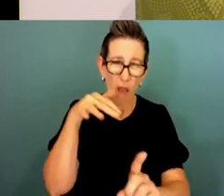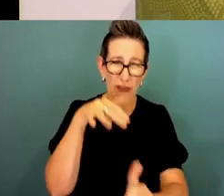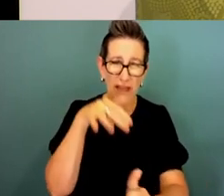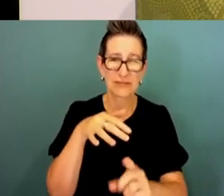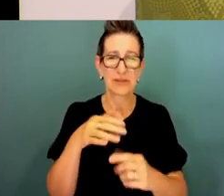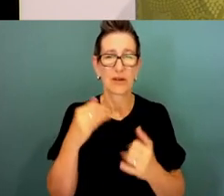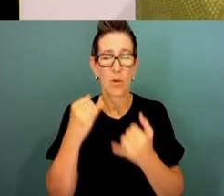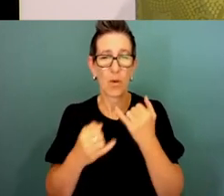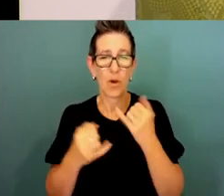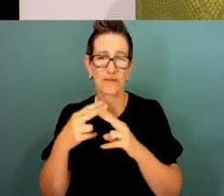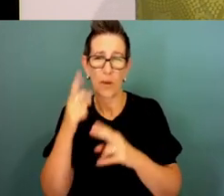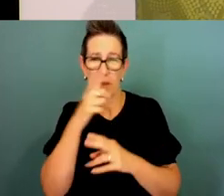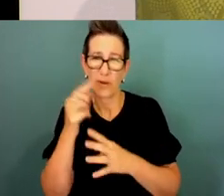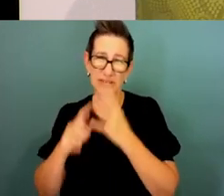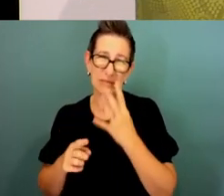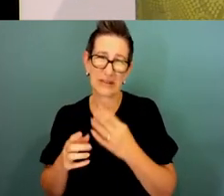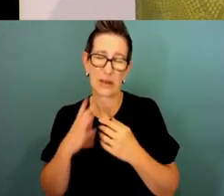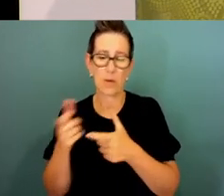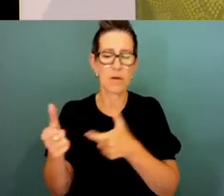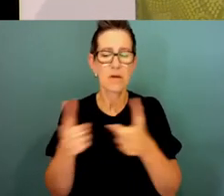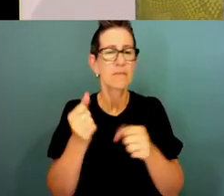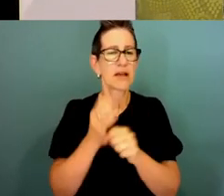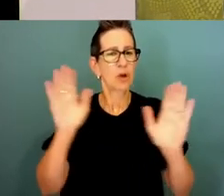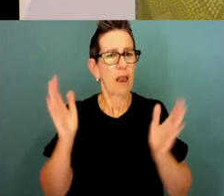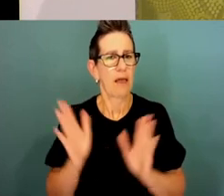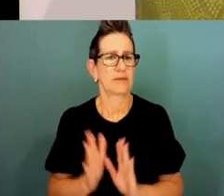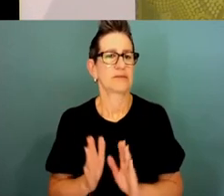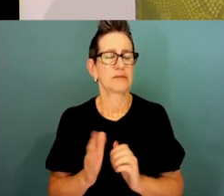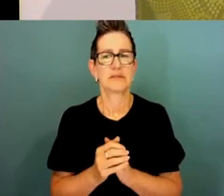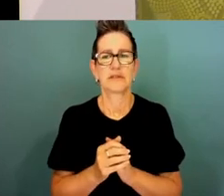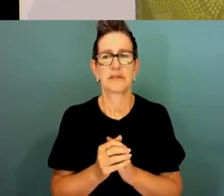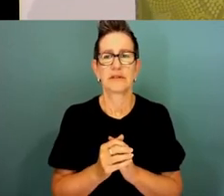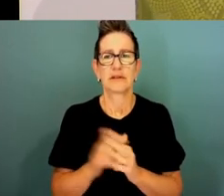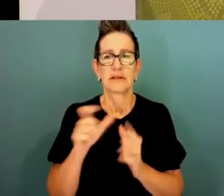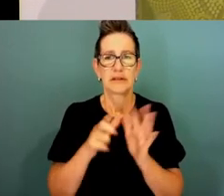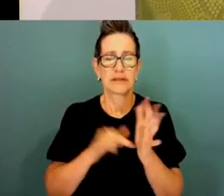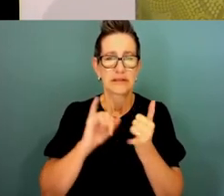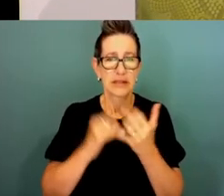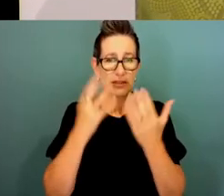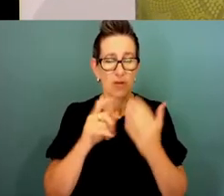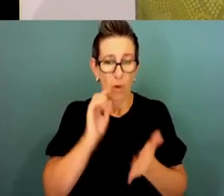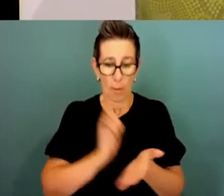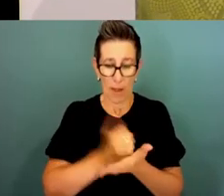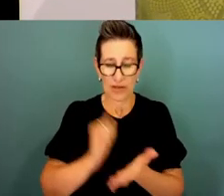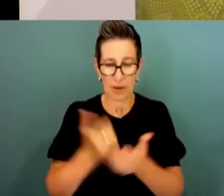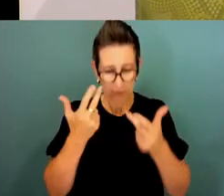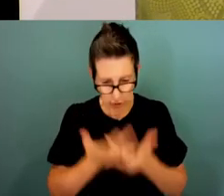eye on. We will be requiring the publishing of all census results as a way of ensuring we are providing and sharing information and ensuring that